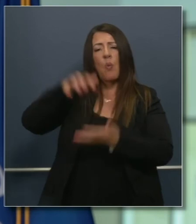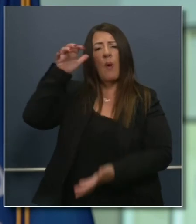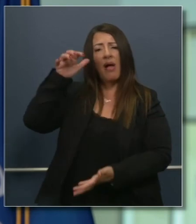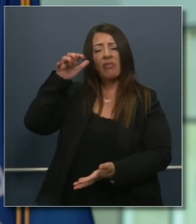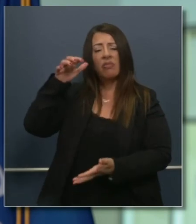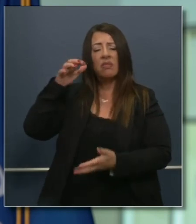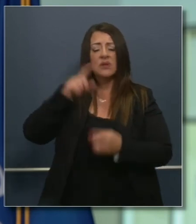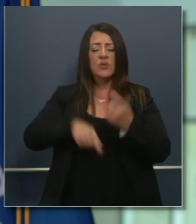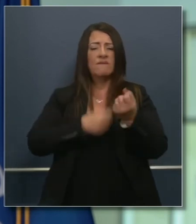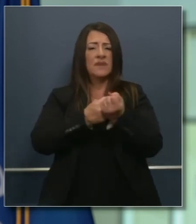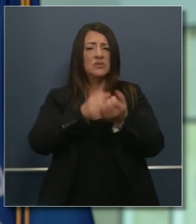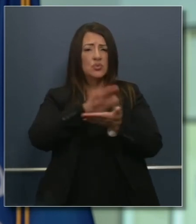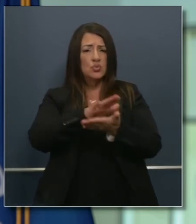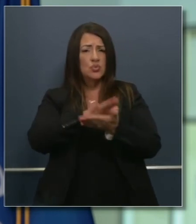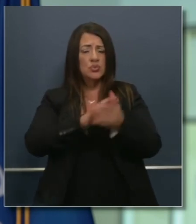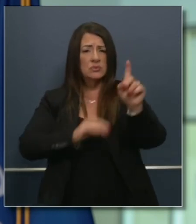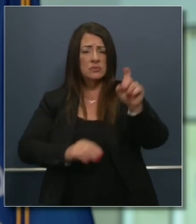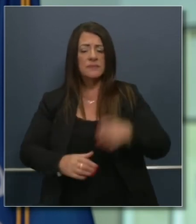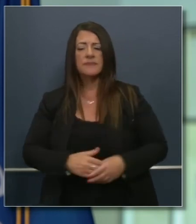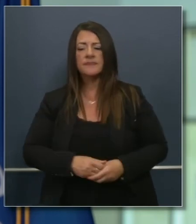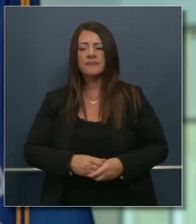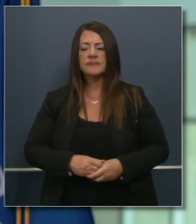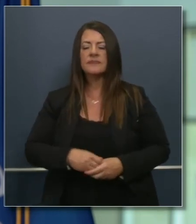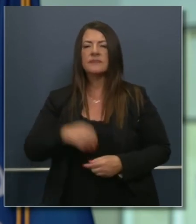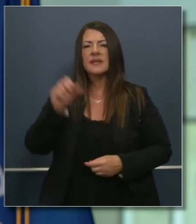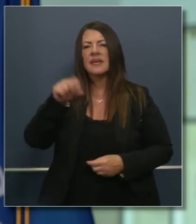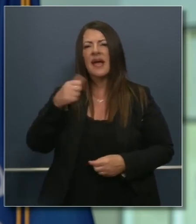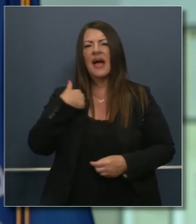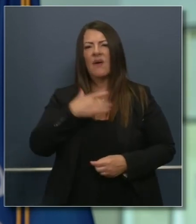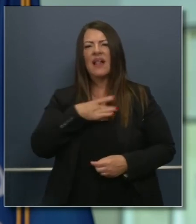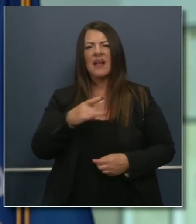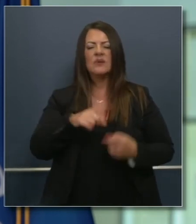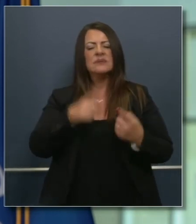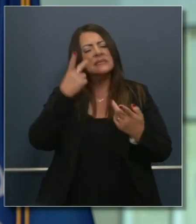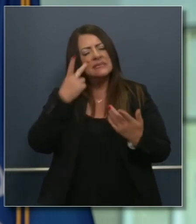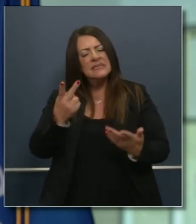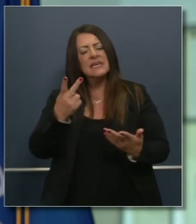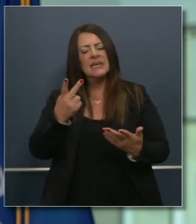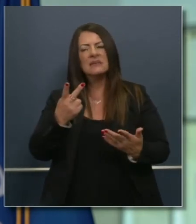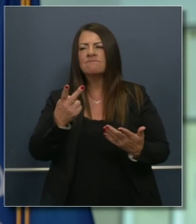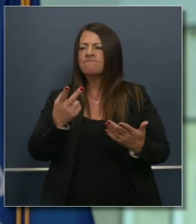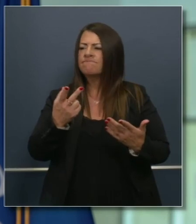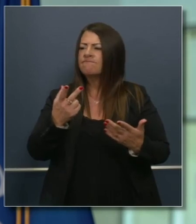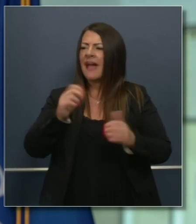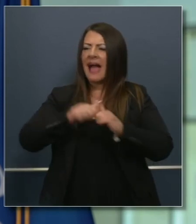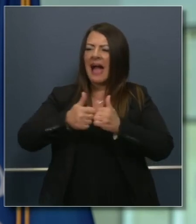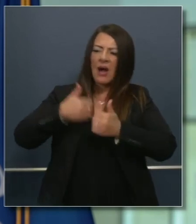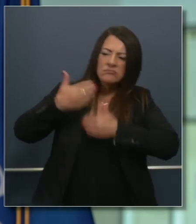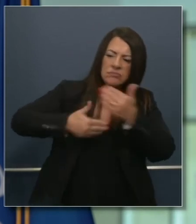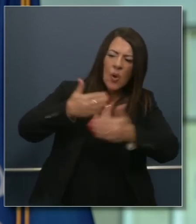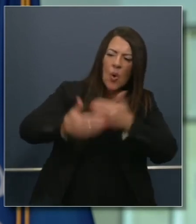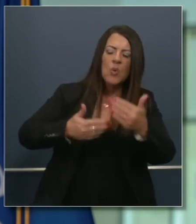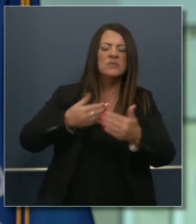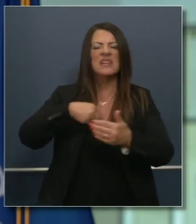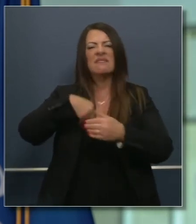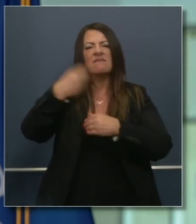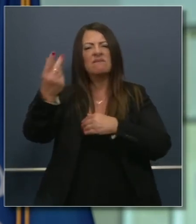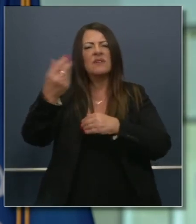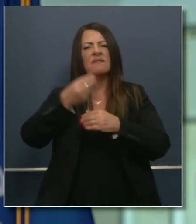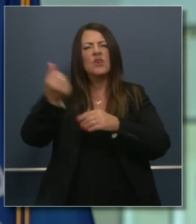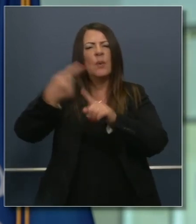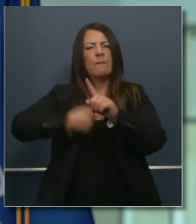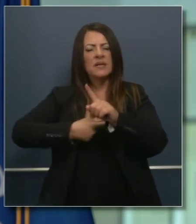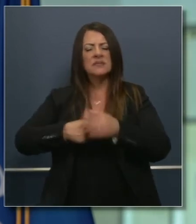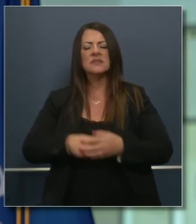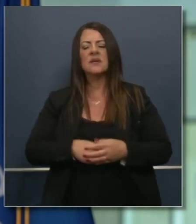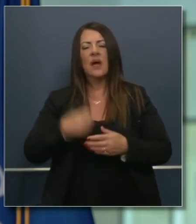We have an initiative on the ballot to do just that. So, look, I want to see where things go over the next few months. We passed a 54,